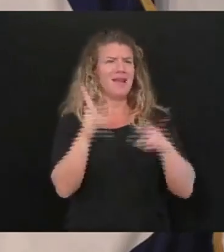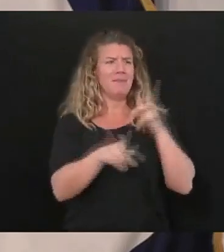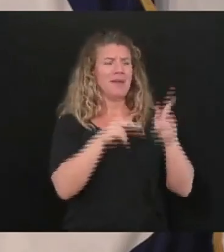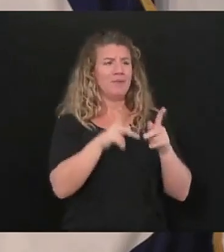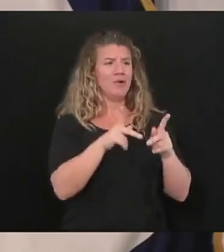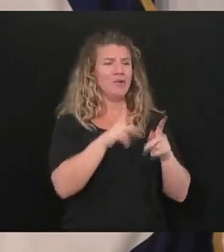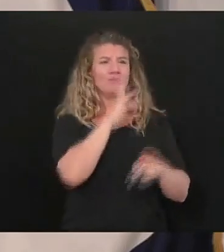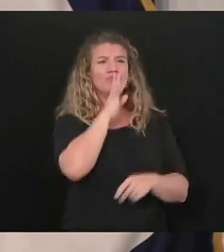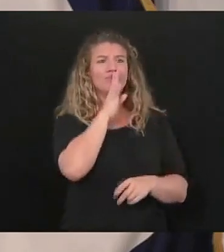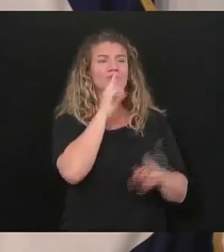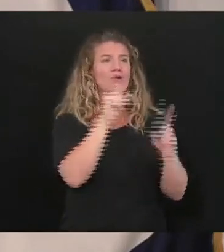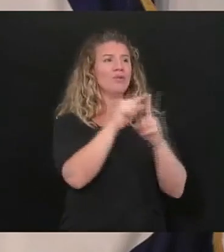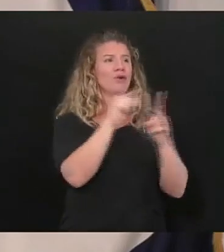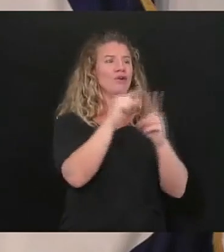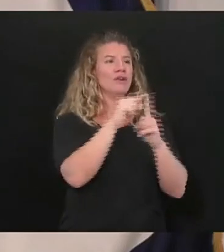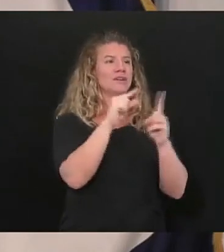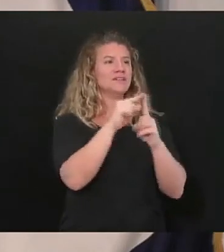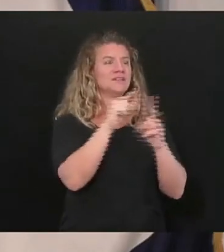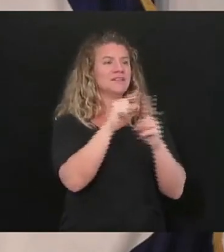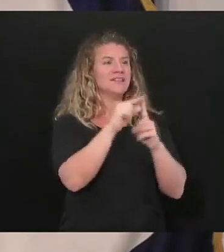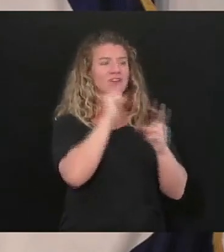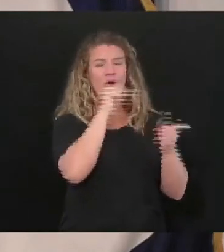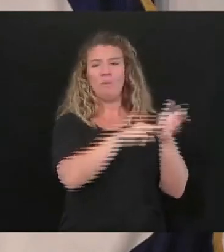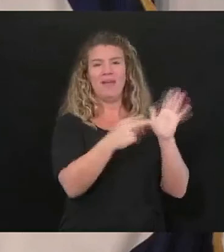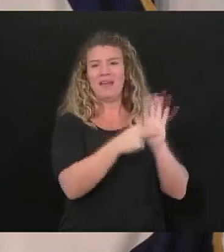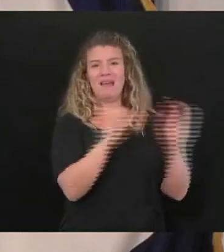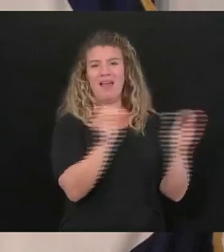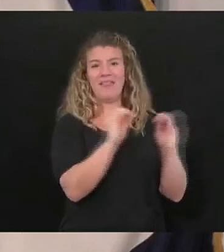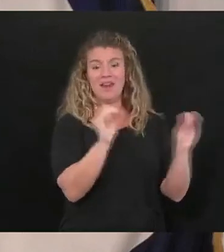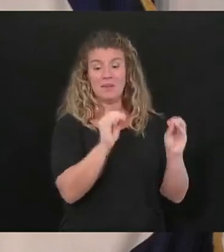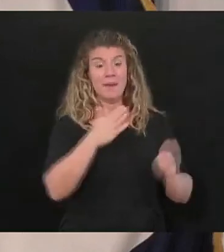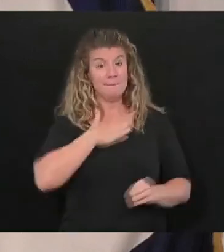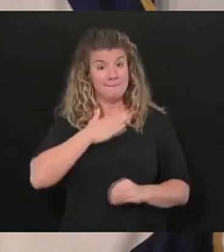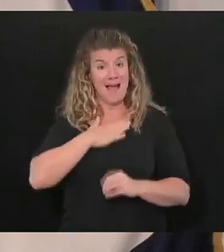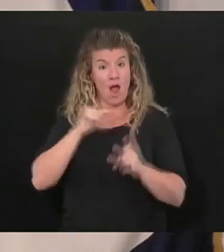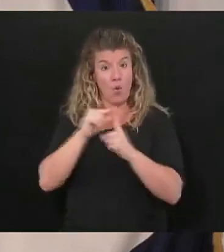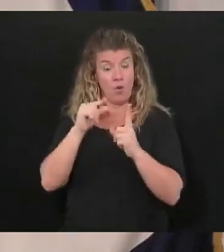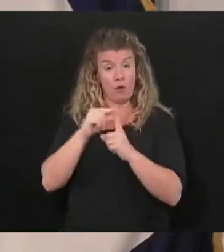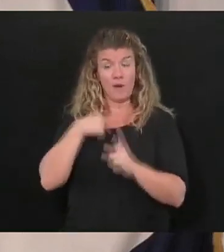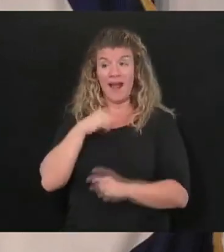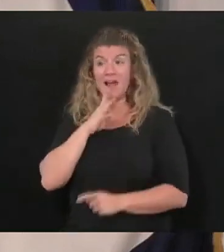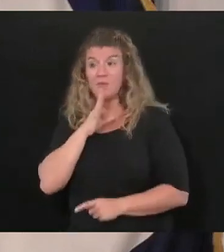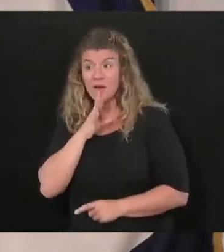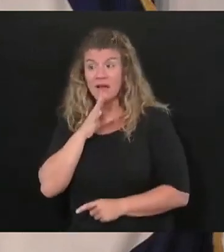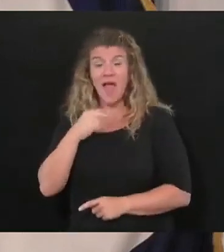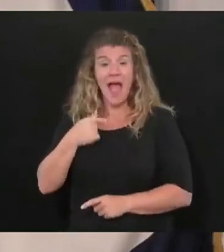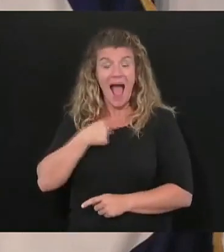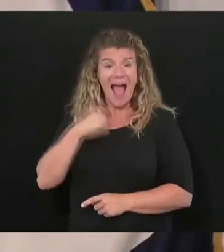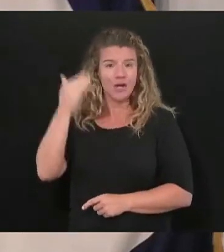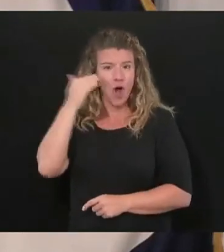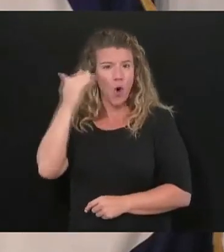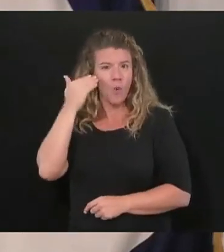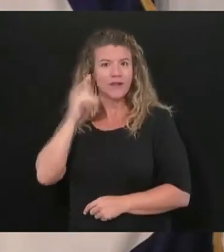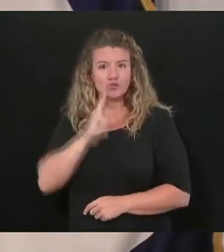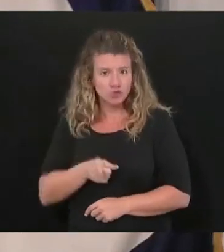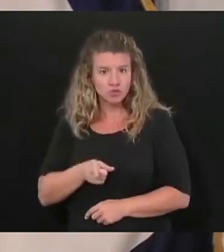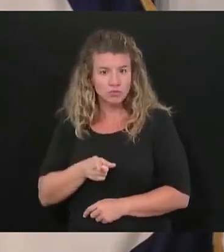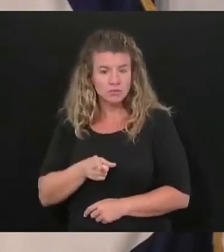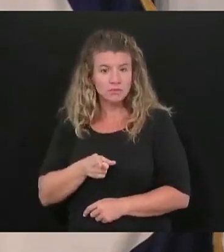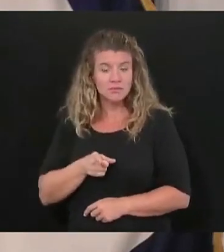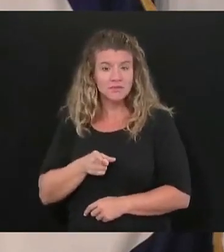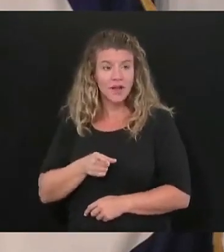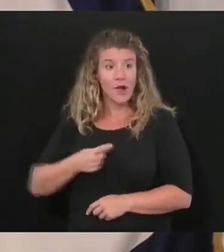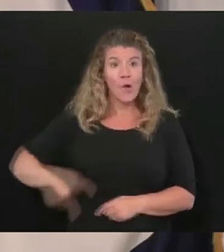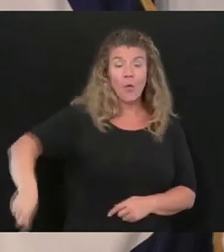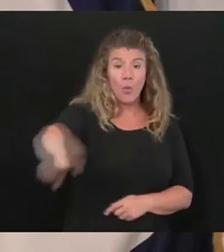really probably don't mean a whole lot by them but I do because I know what you've done you have stayed